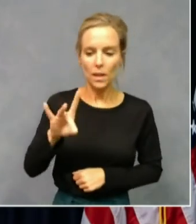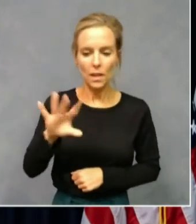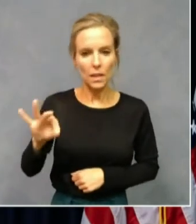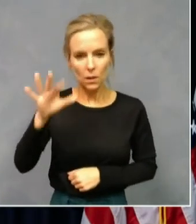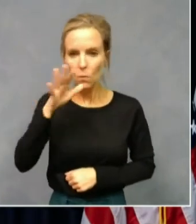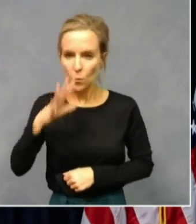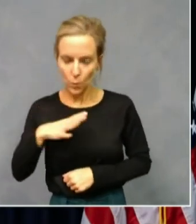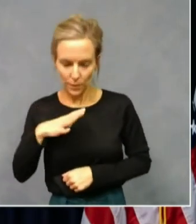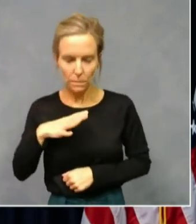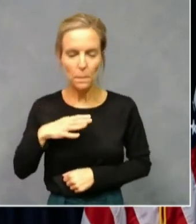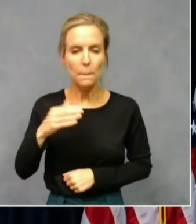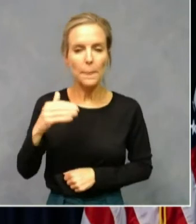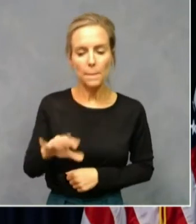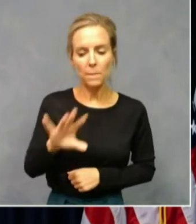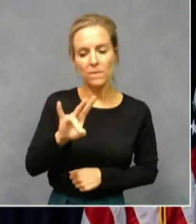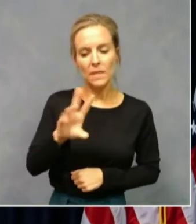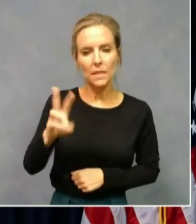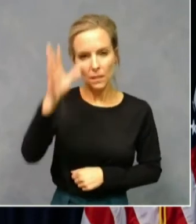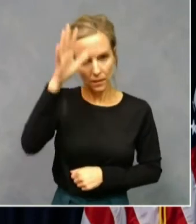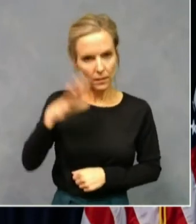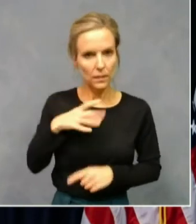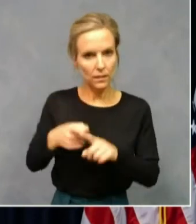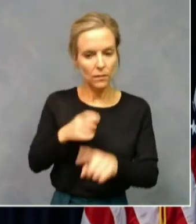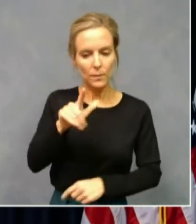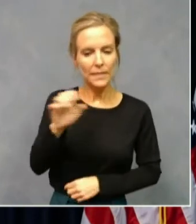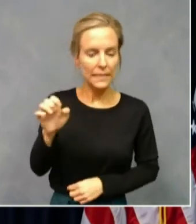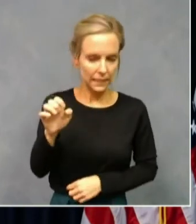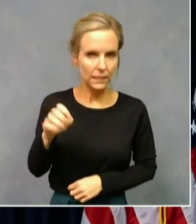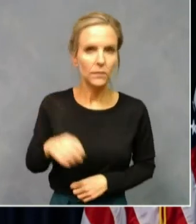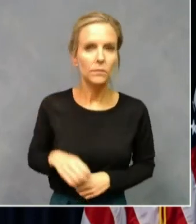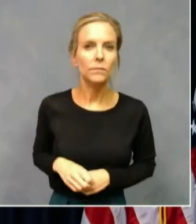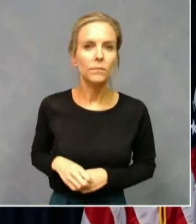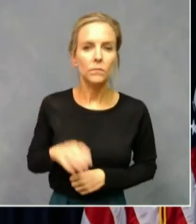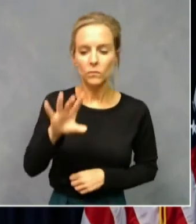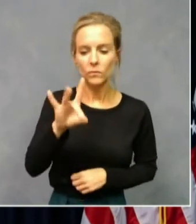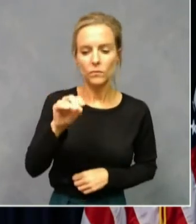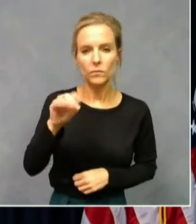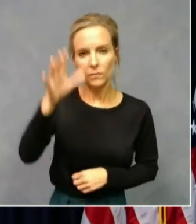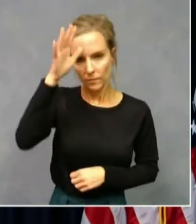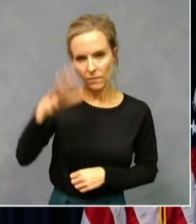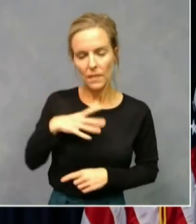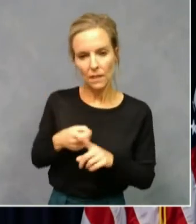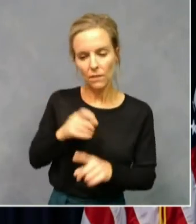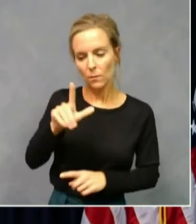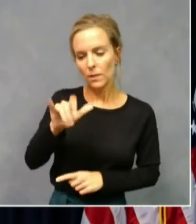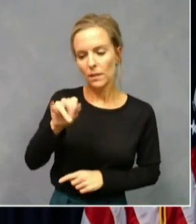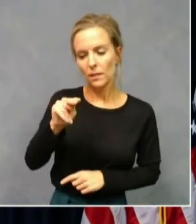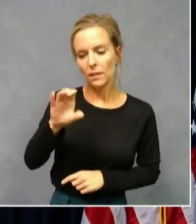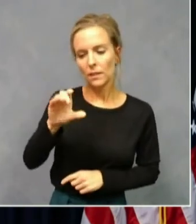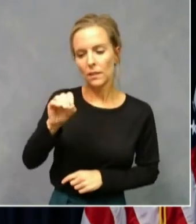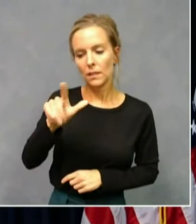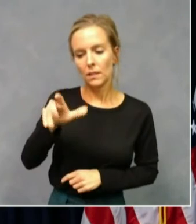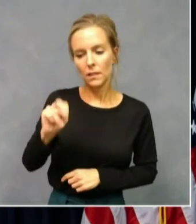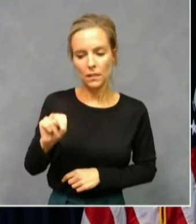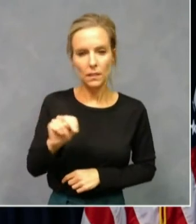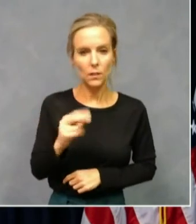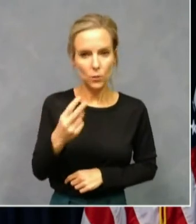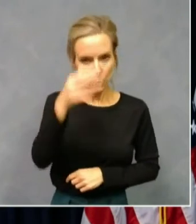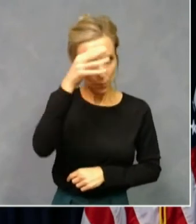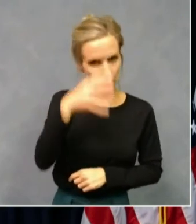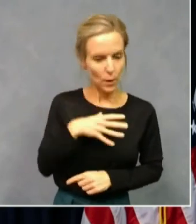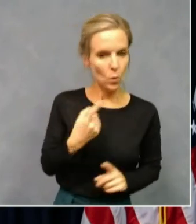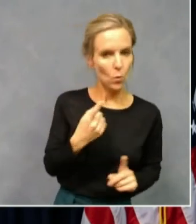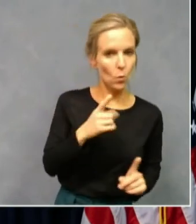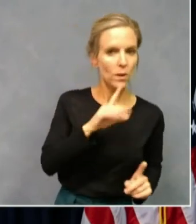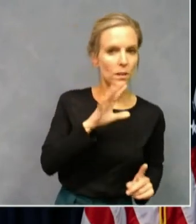a 76-year-old man from Lee, an 80-year-old man from Lincoln, two men, one 90 and one just